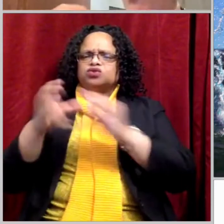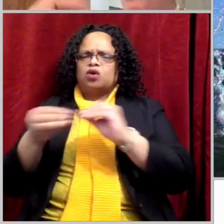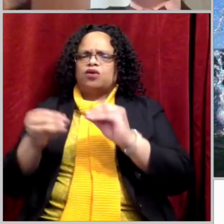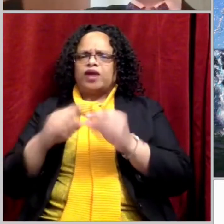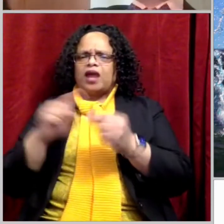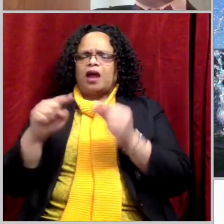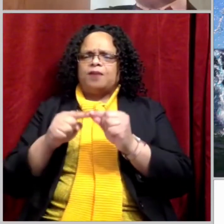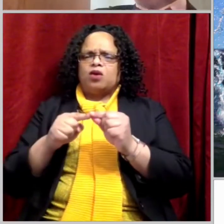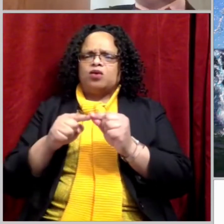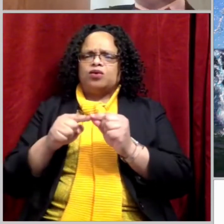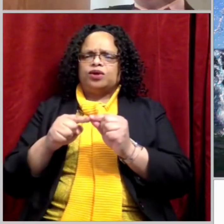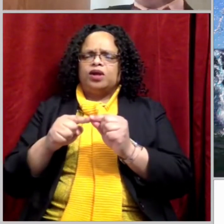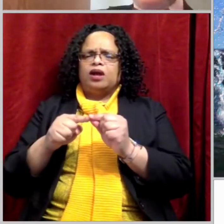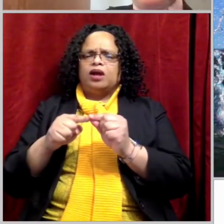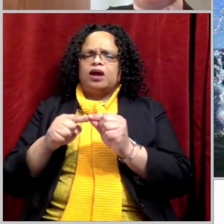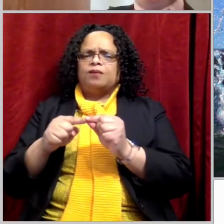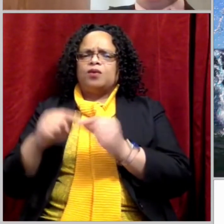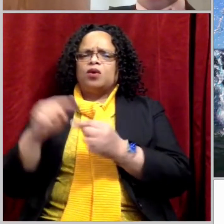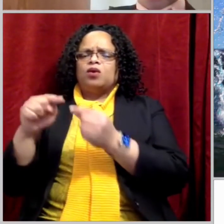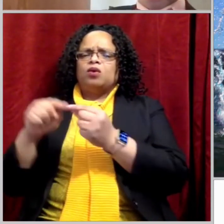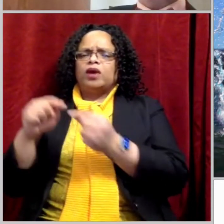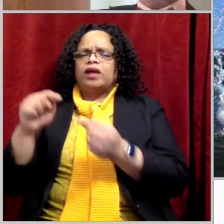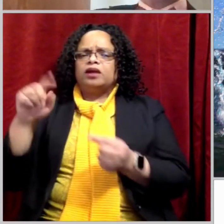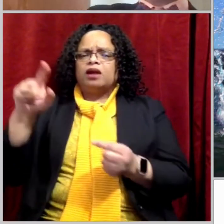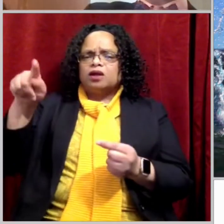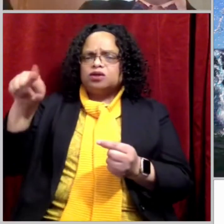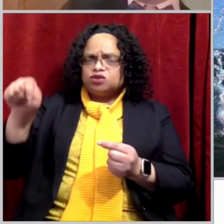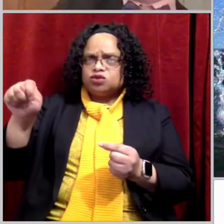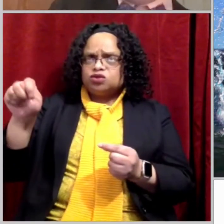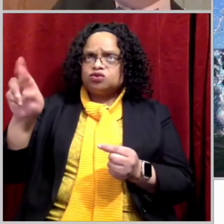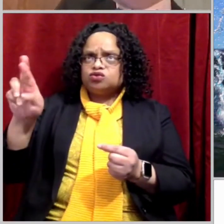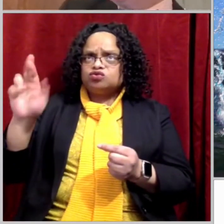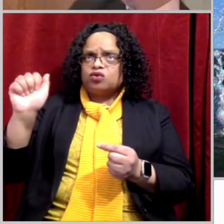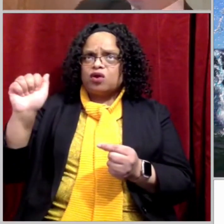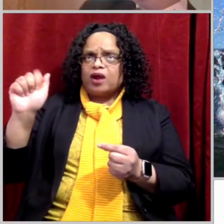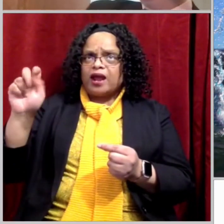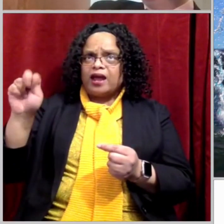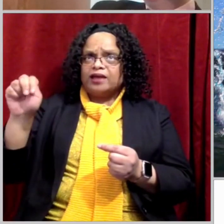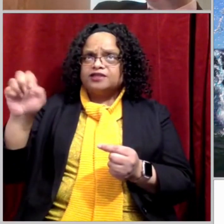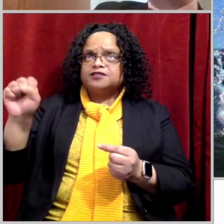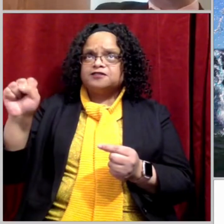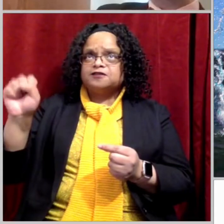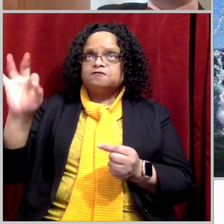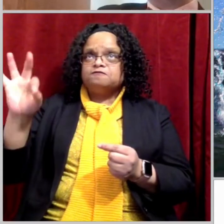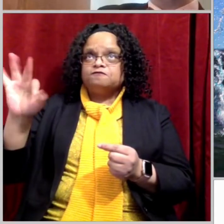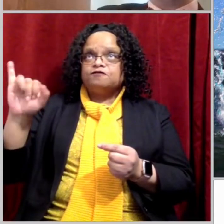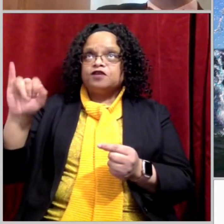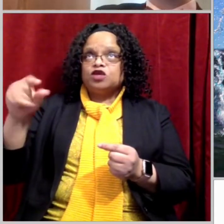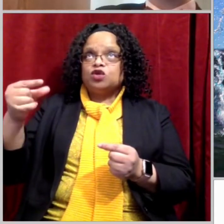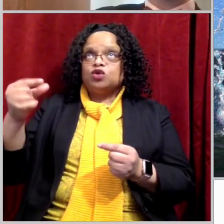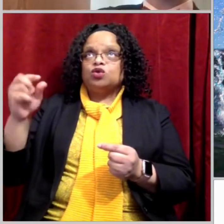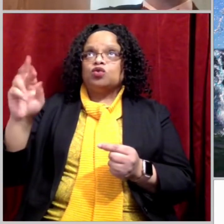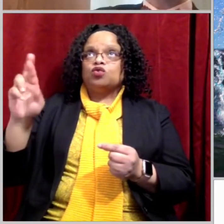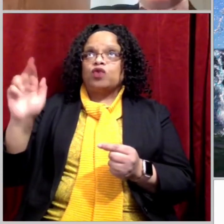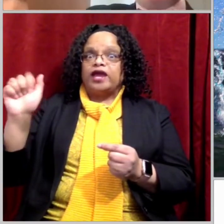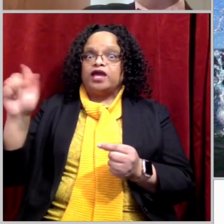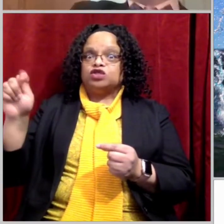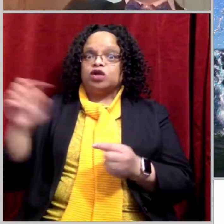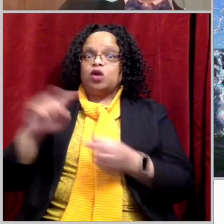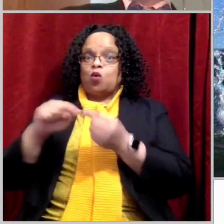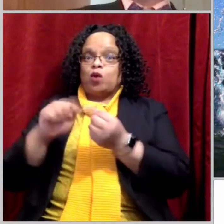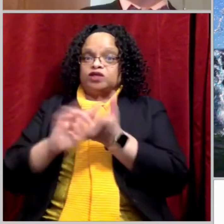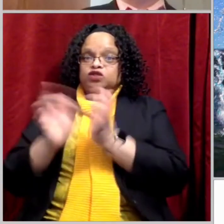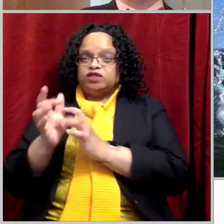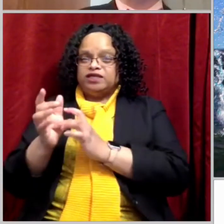His voice was manifested as well, but he said, listen to him. That's what he was telling in particular the